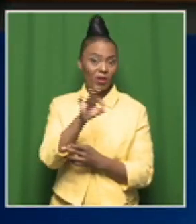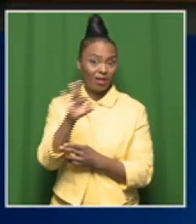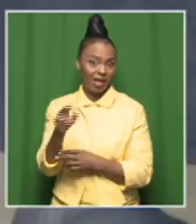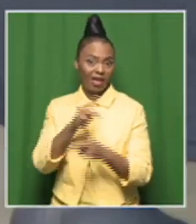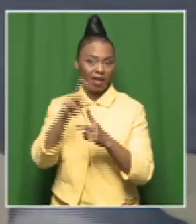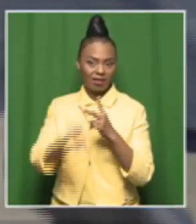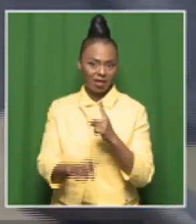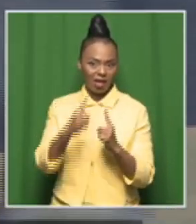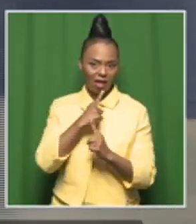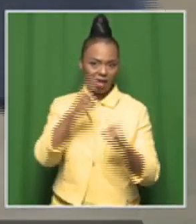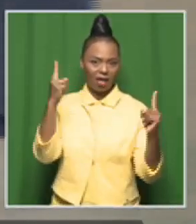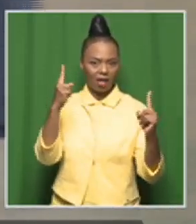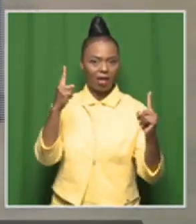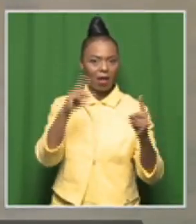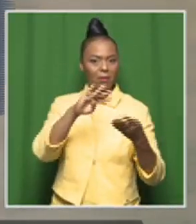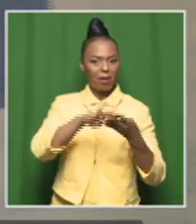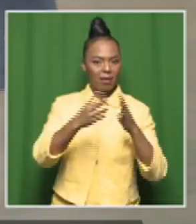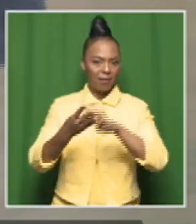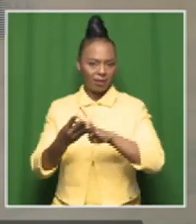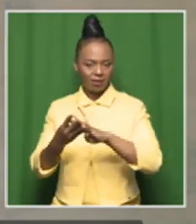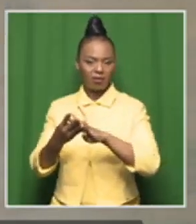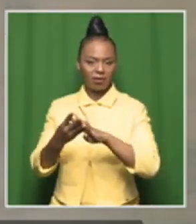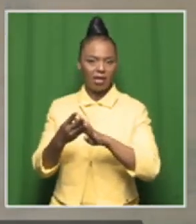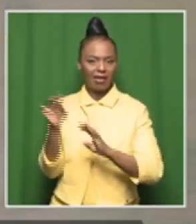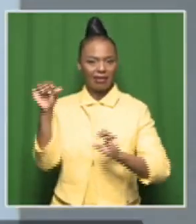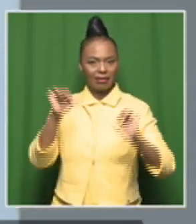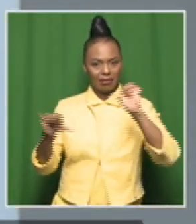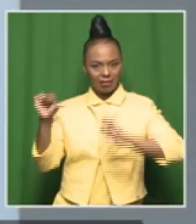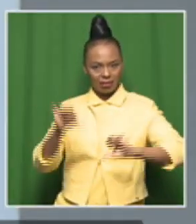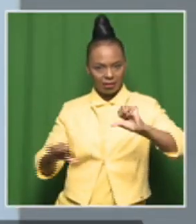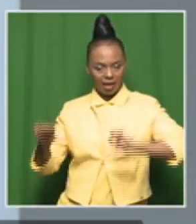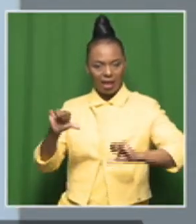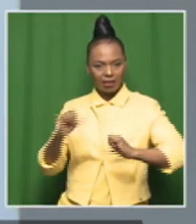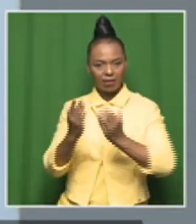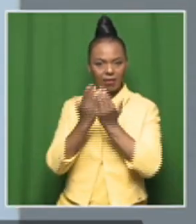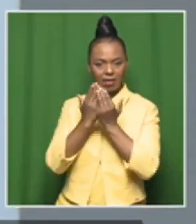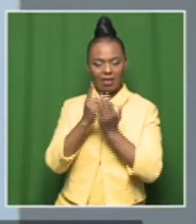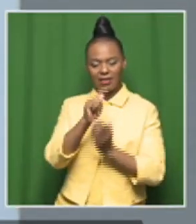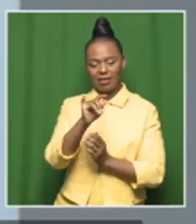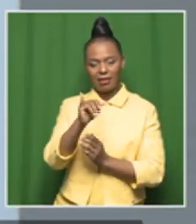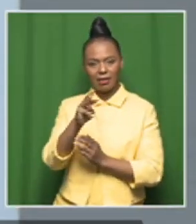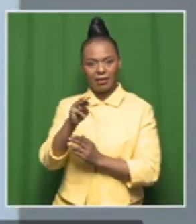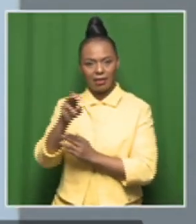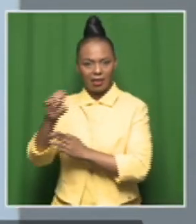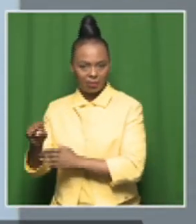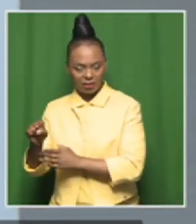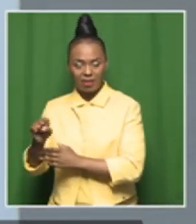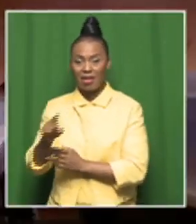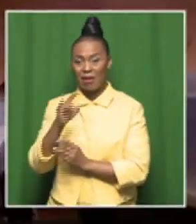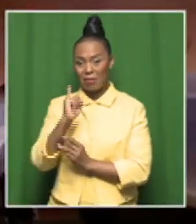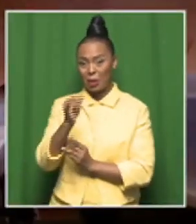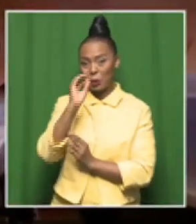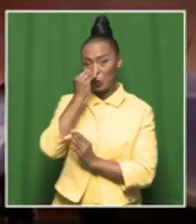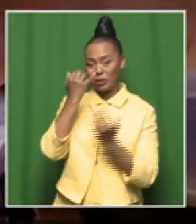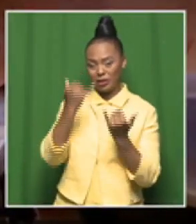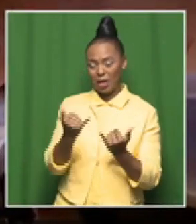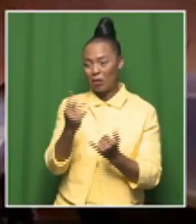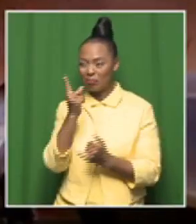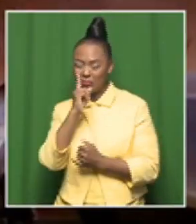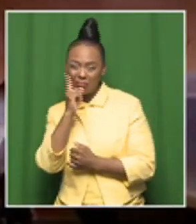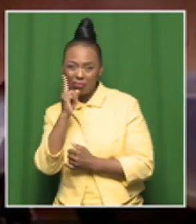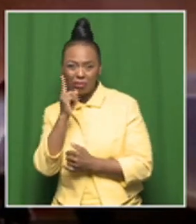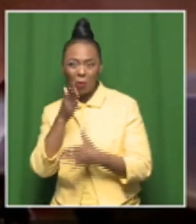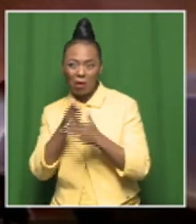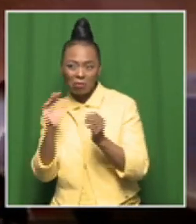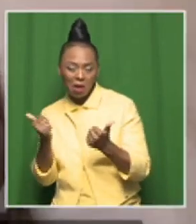in International Mathematics and Science Study, or TIMSS, are purvey of both good and bad news that require an urgent look at what is working and what is not